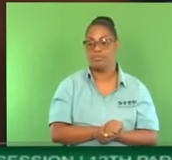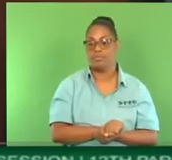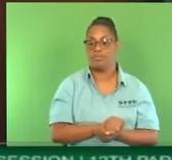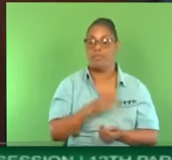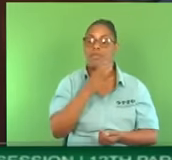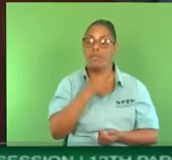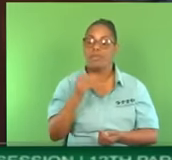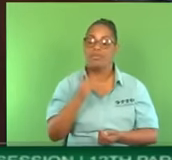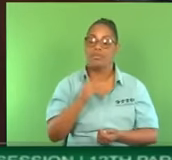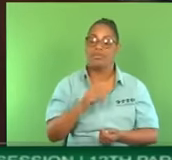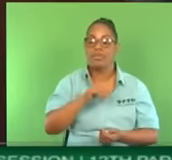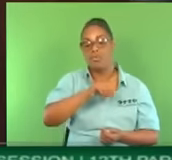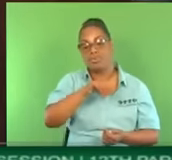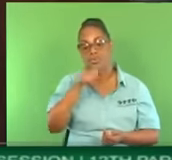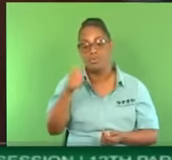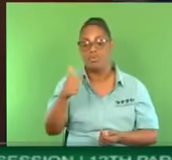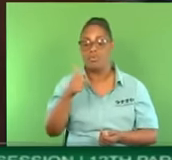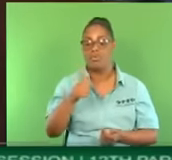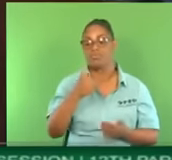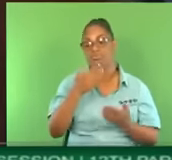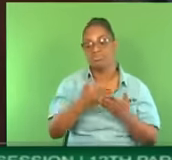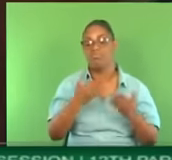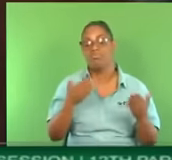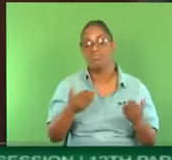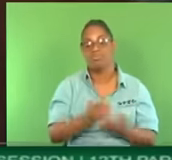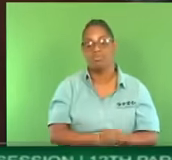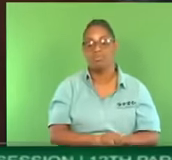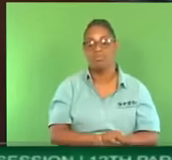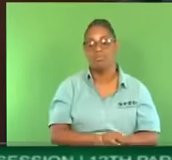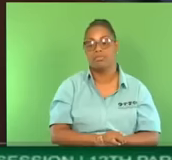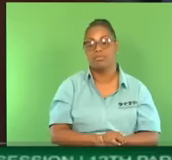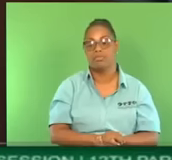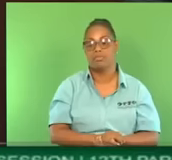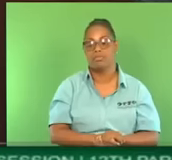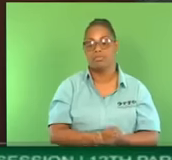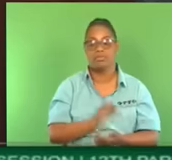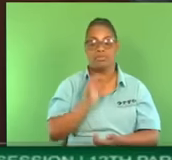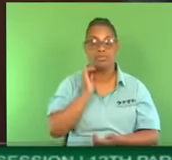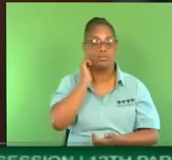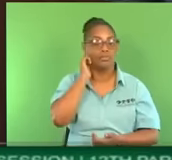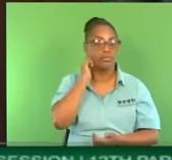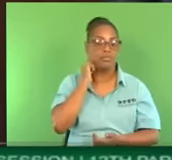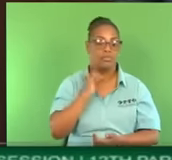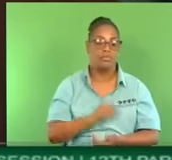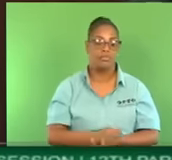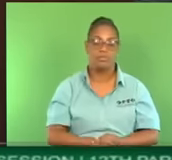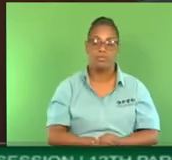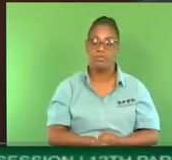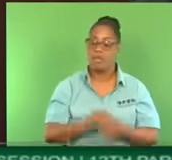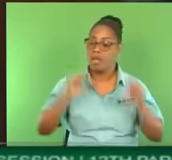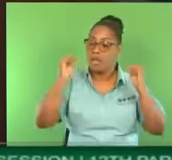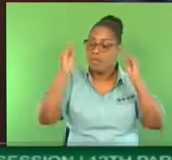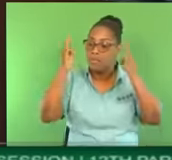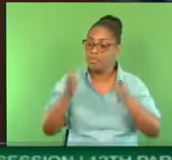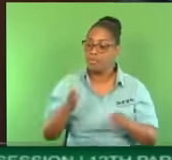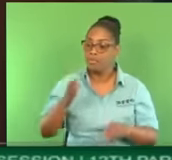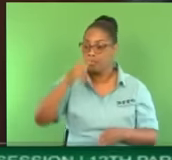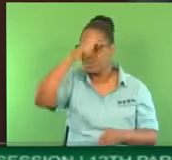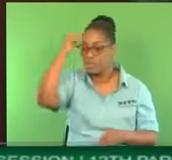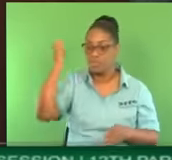sectors. Madam Speaker, the Honourable Minister of Works and Transport